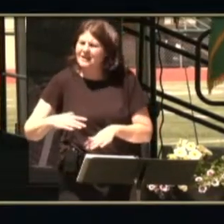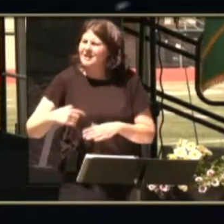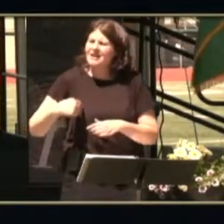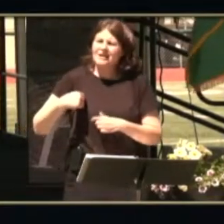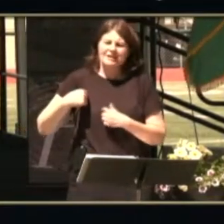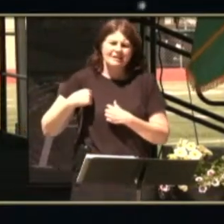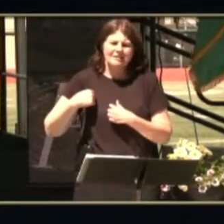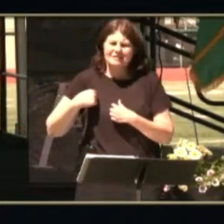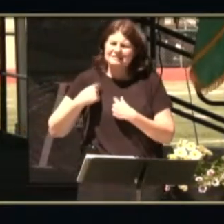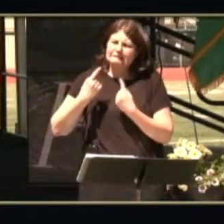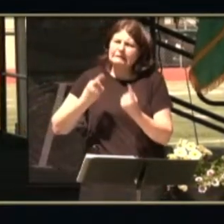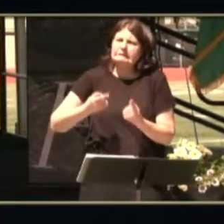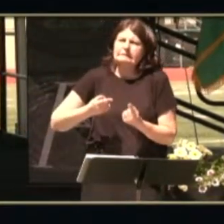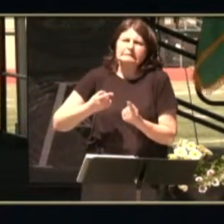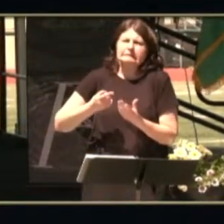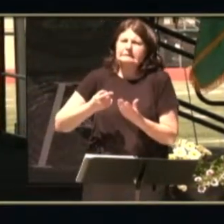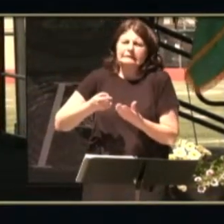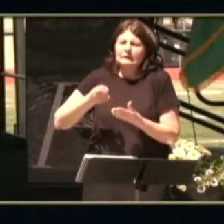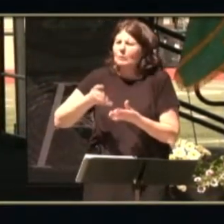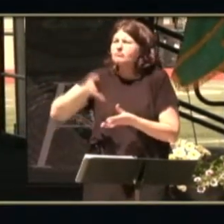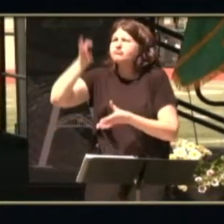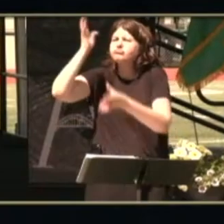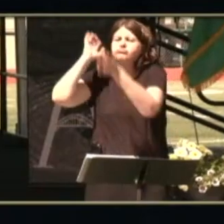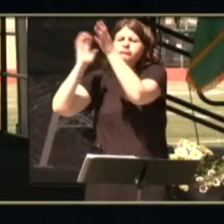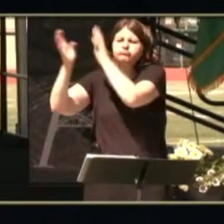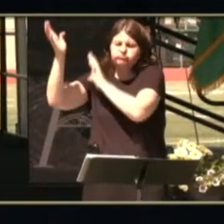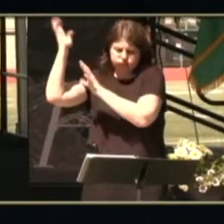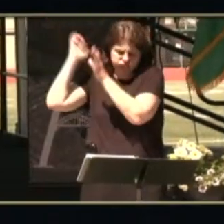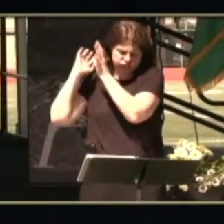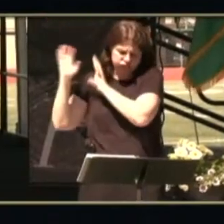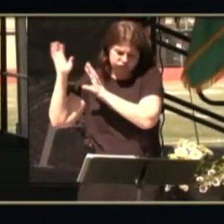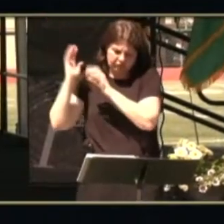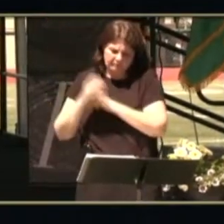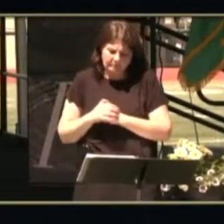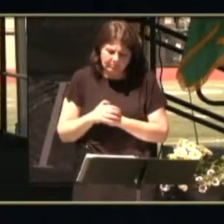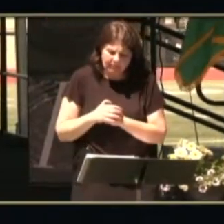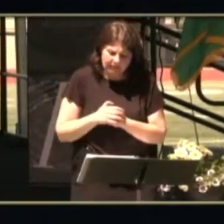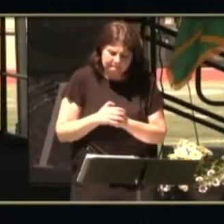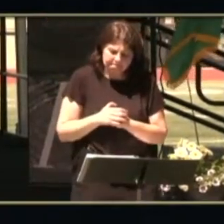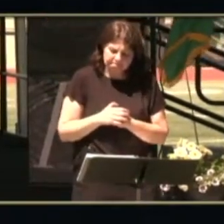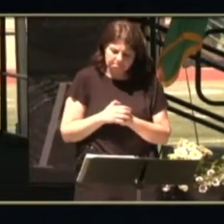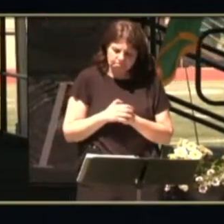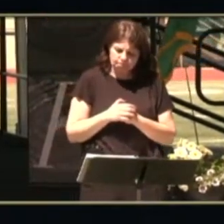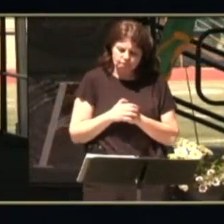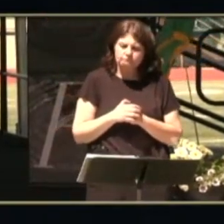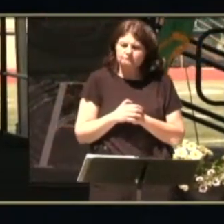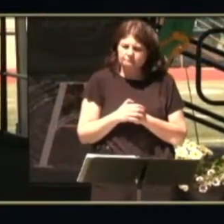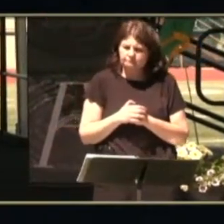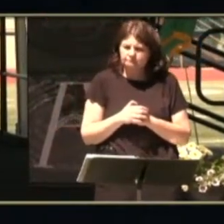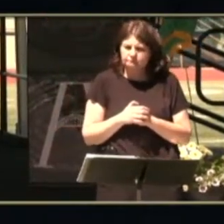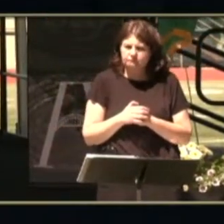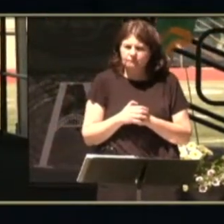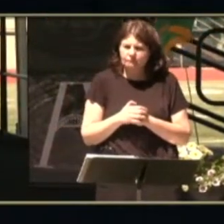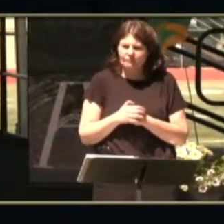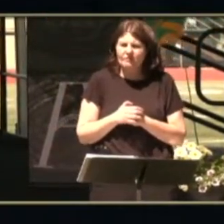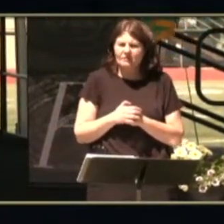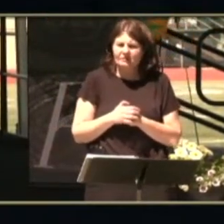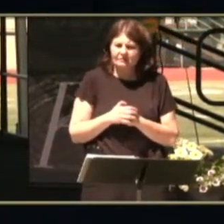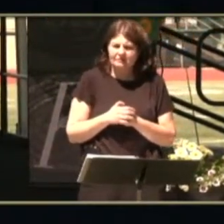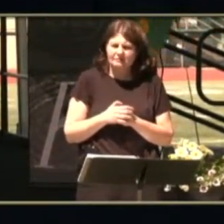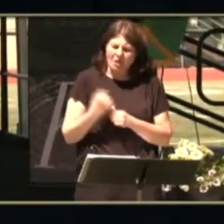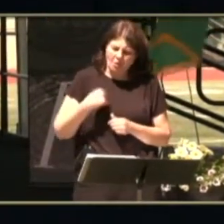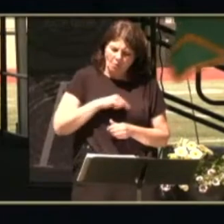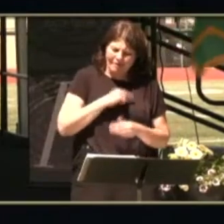immemorial. we thank them for